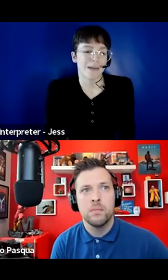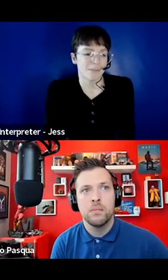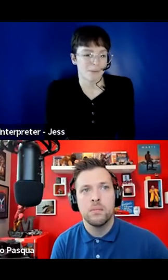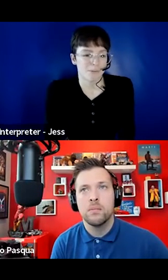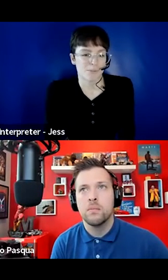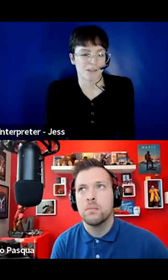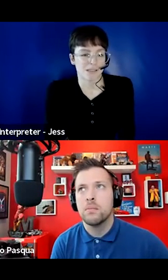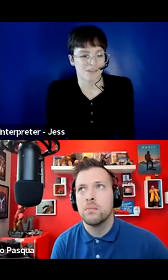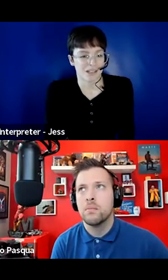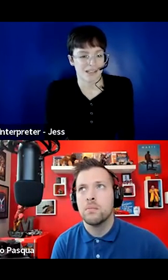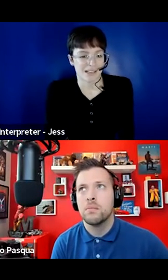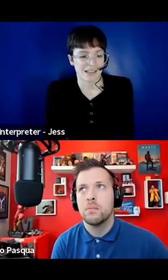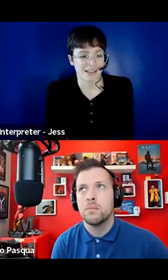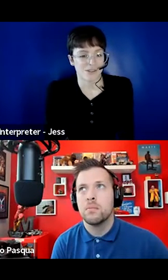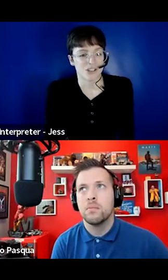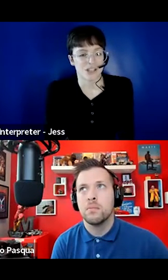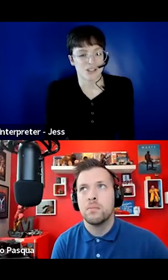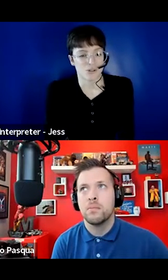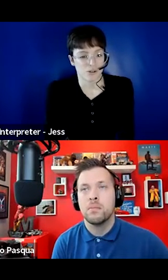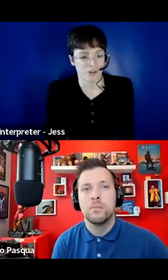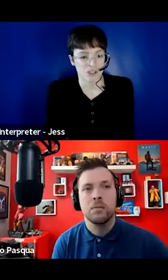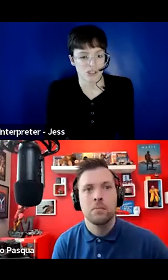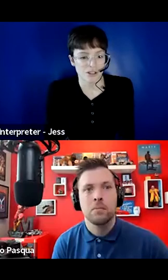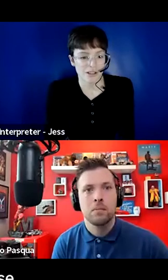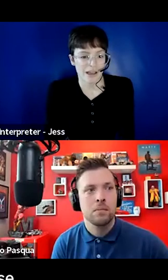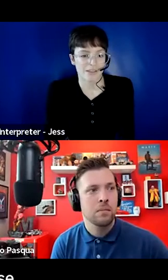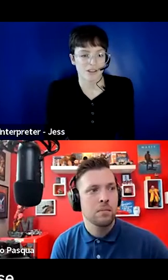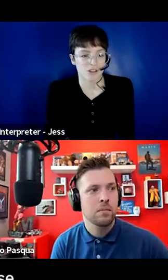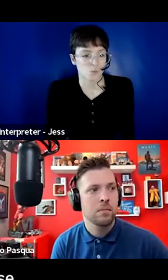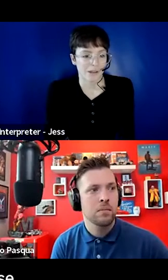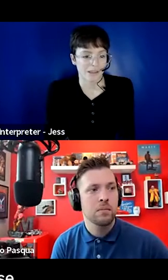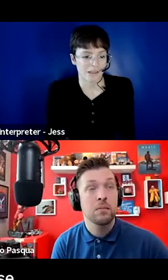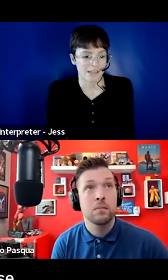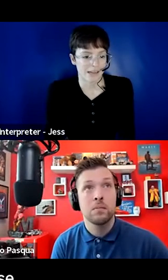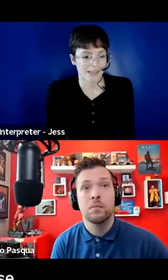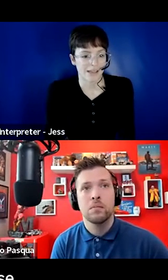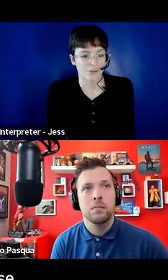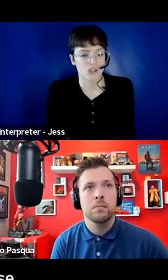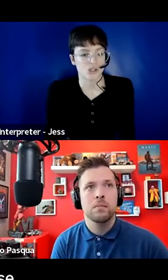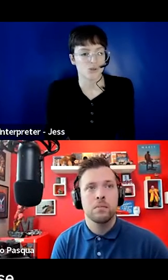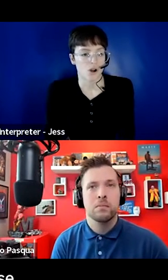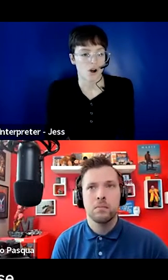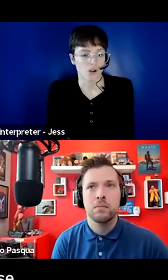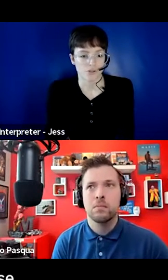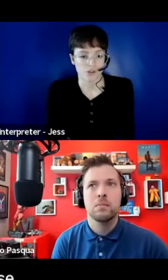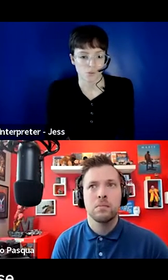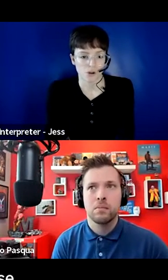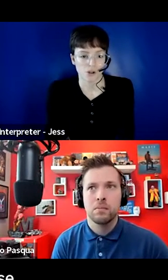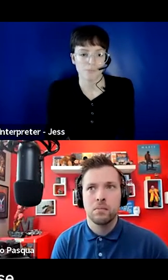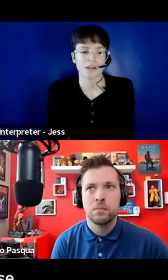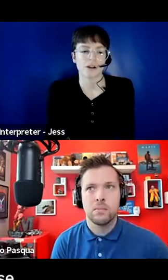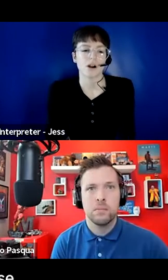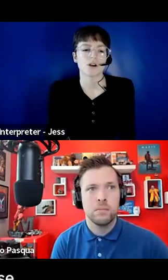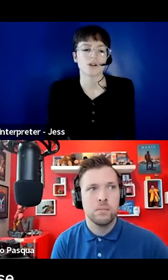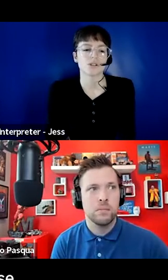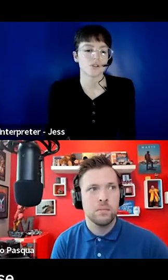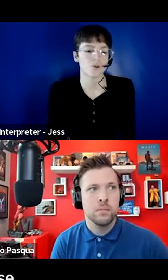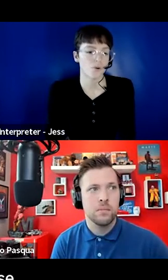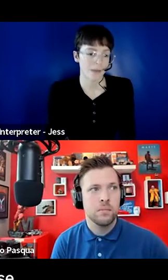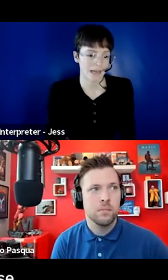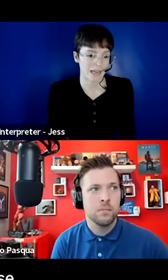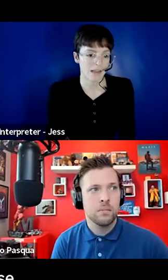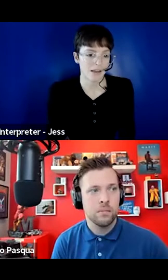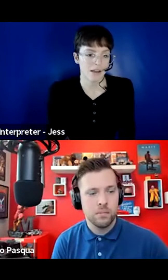Many people believe that sign language is universal and that there's one sign language used all over the world, but there are